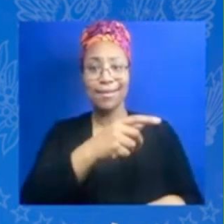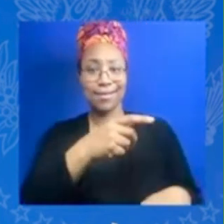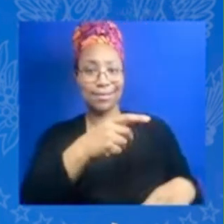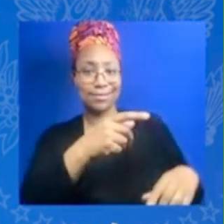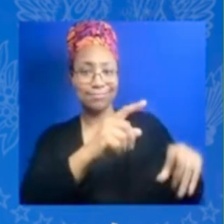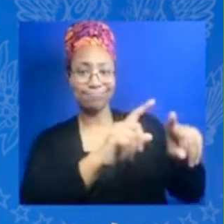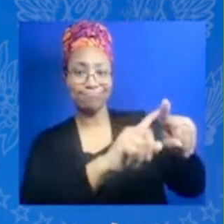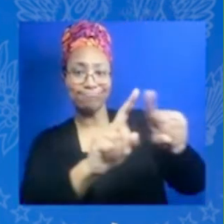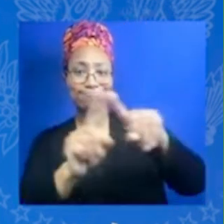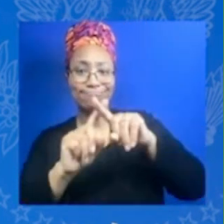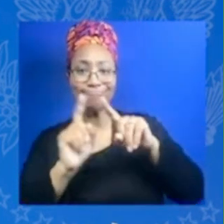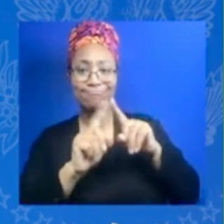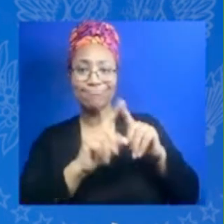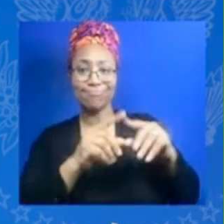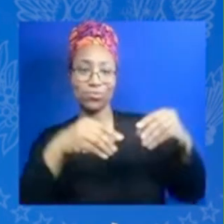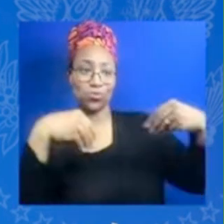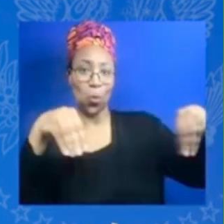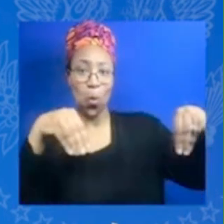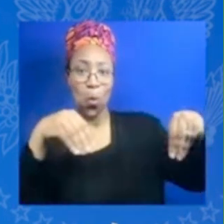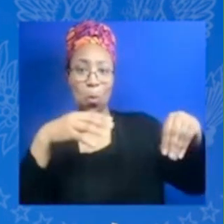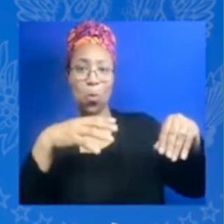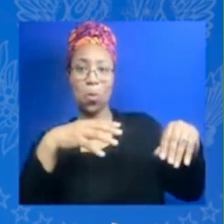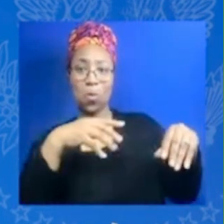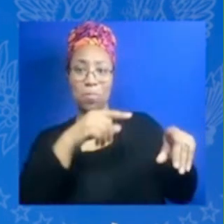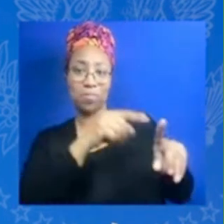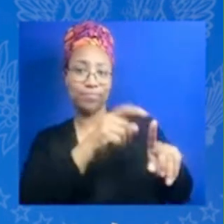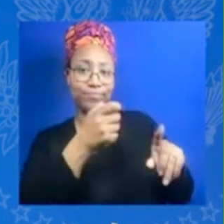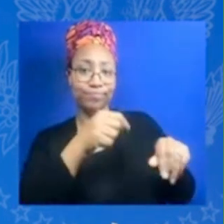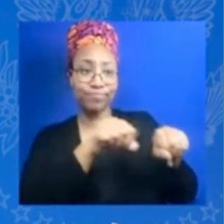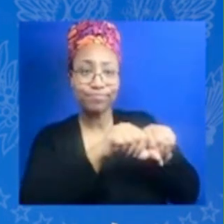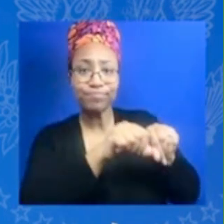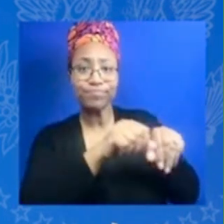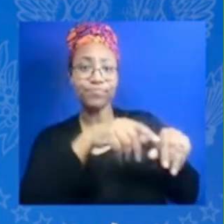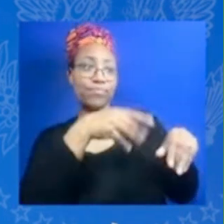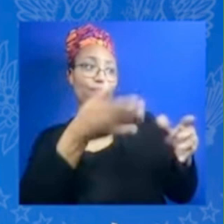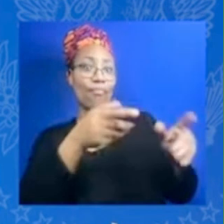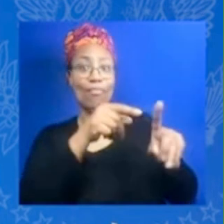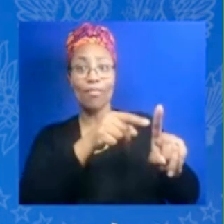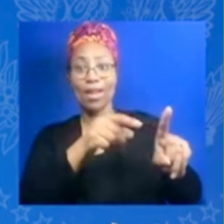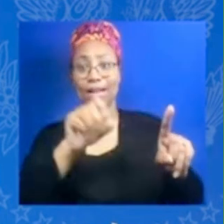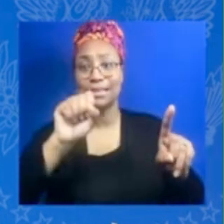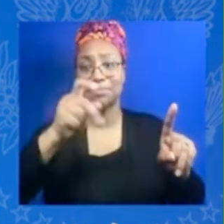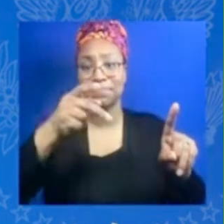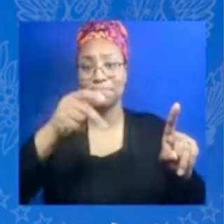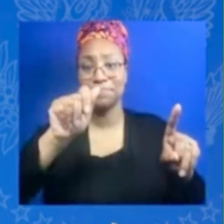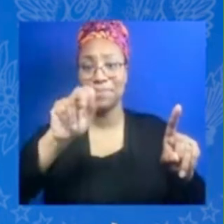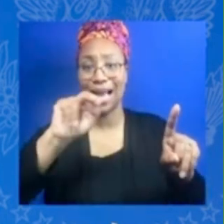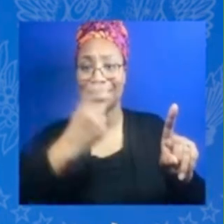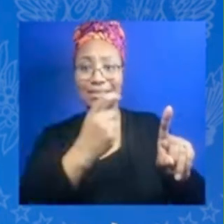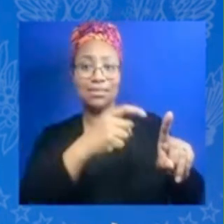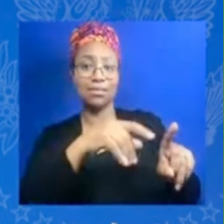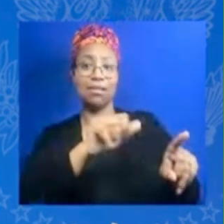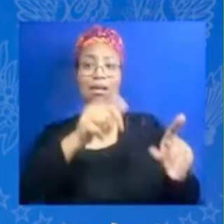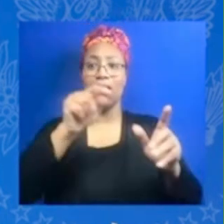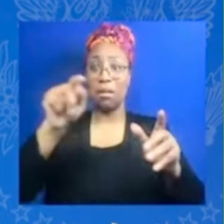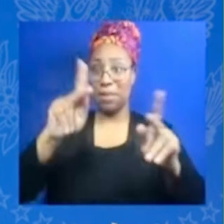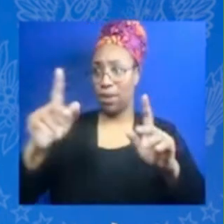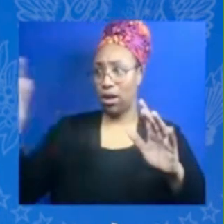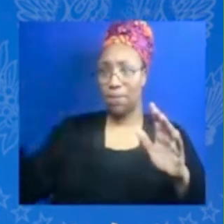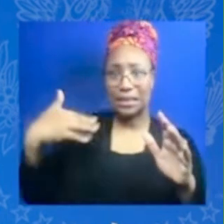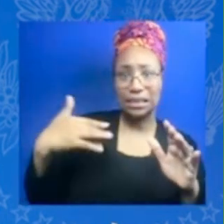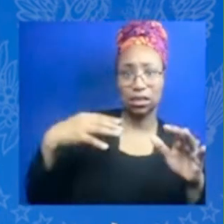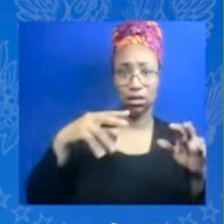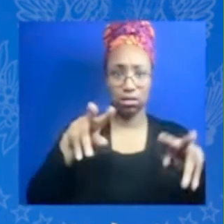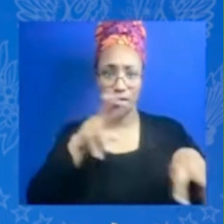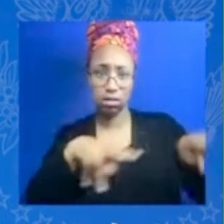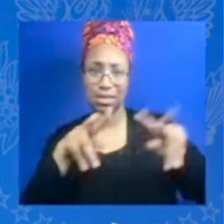so I think small businesses